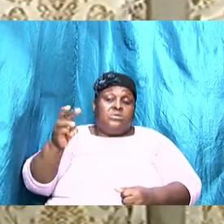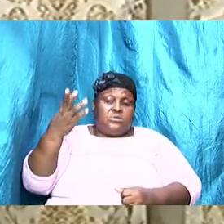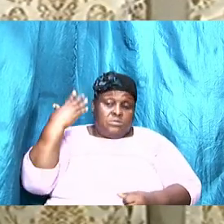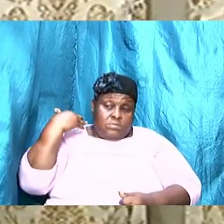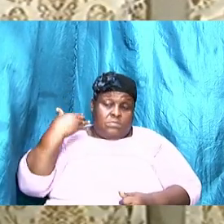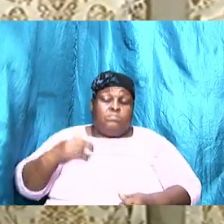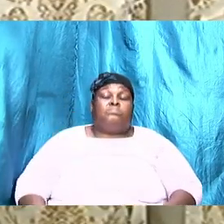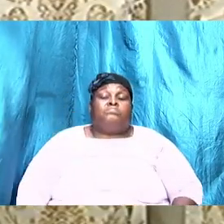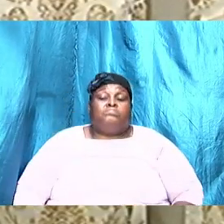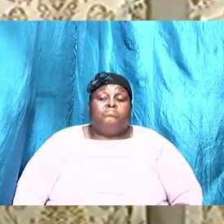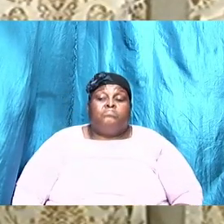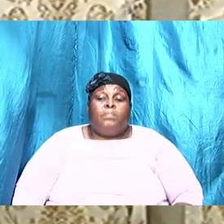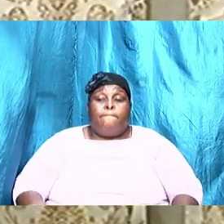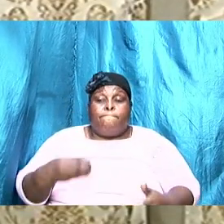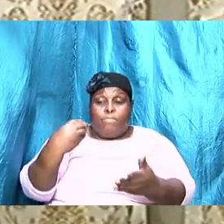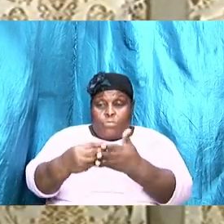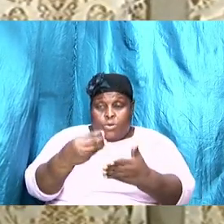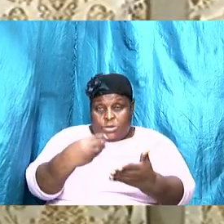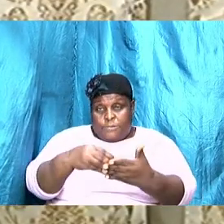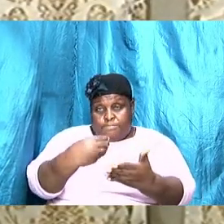money